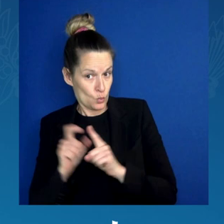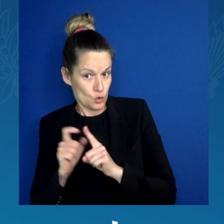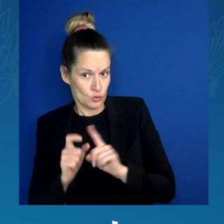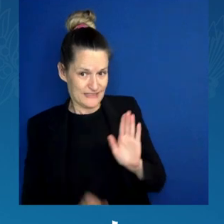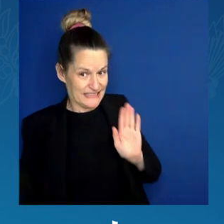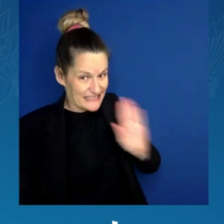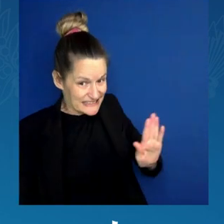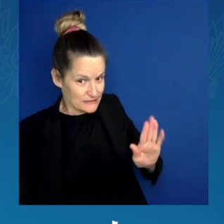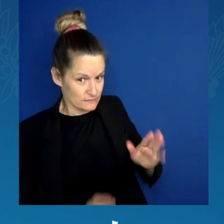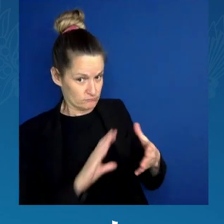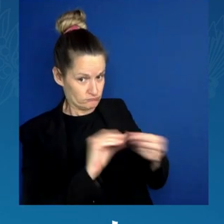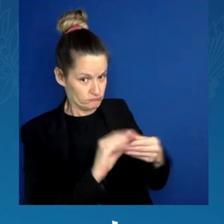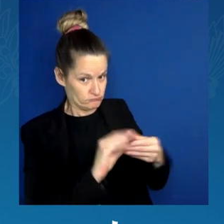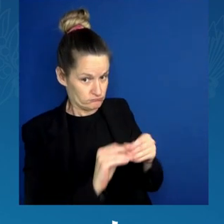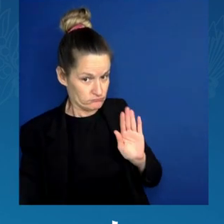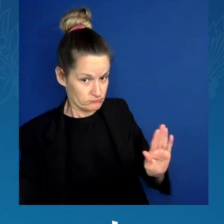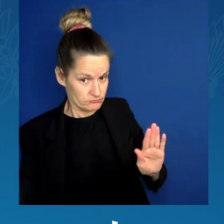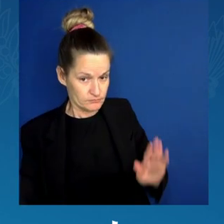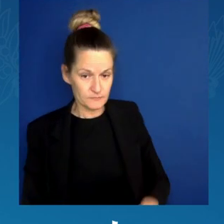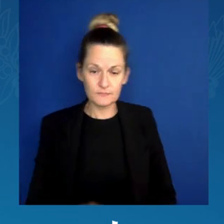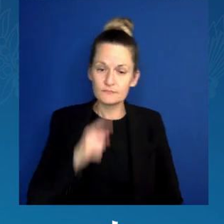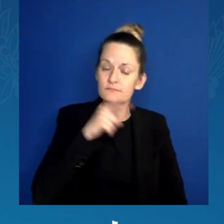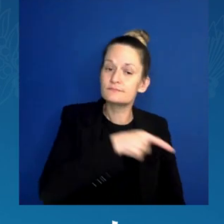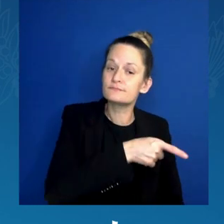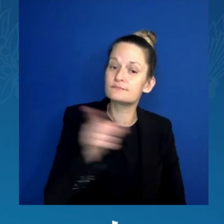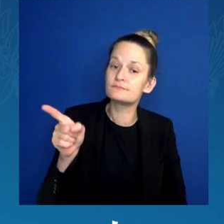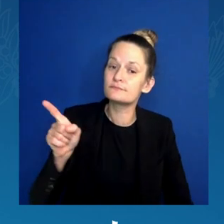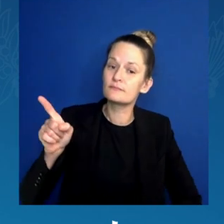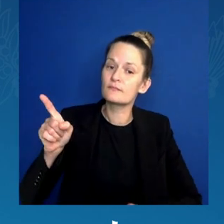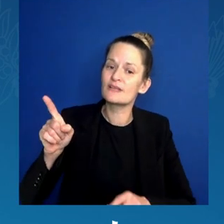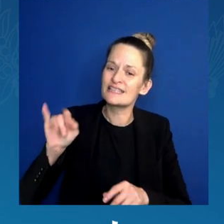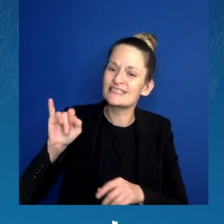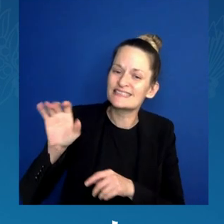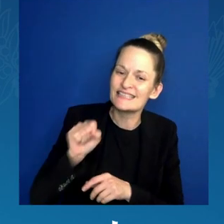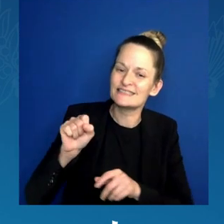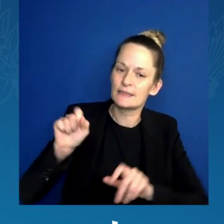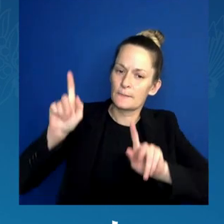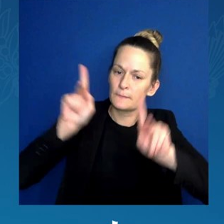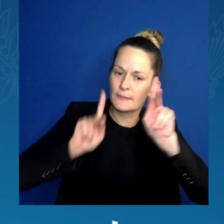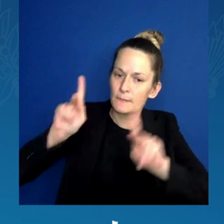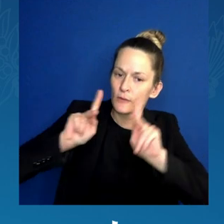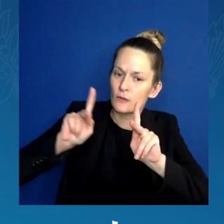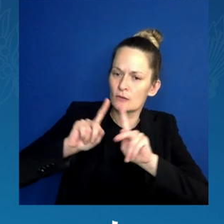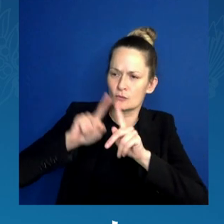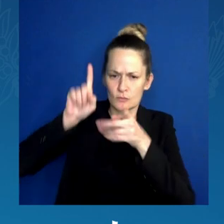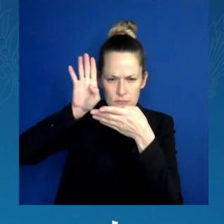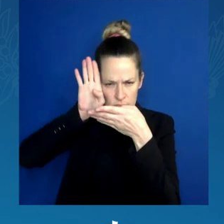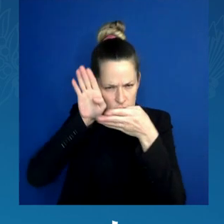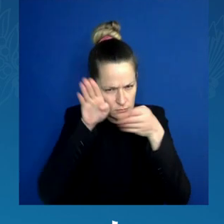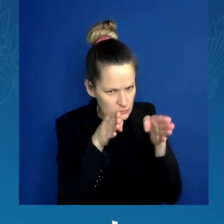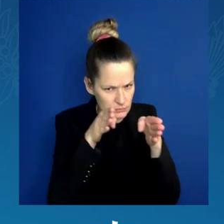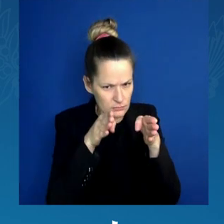need to listen to our voice and our opinions.